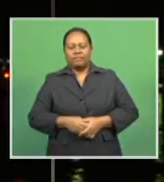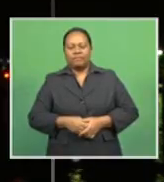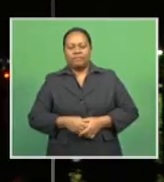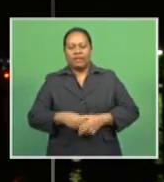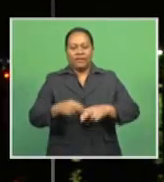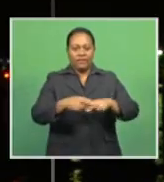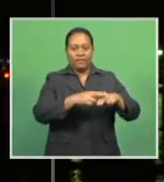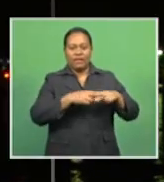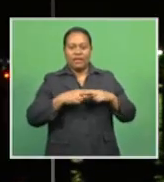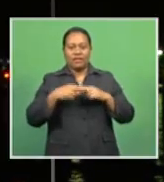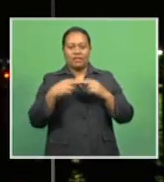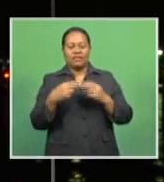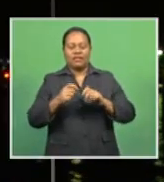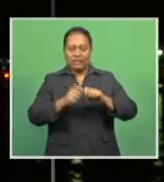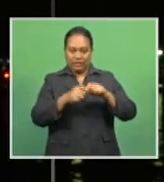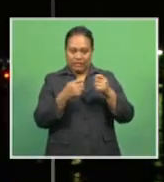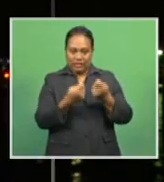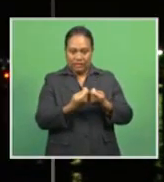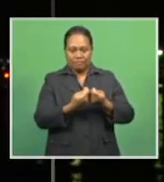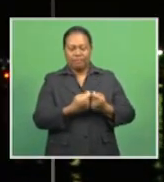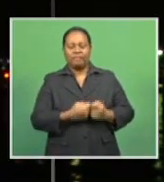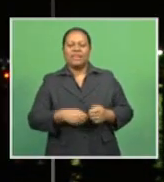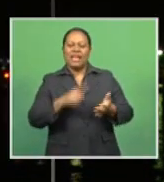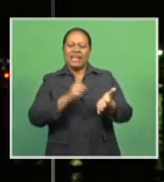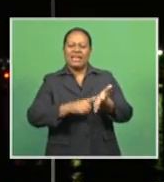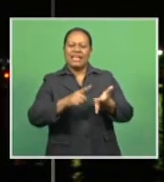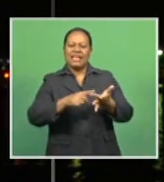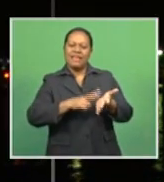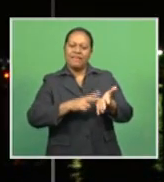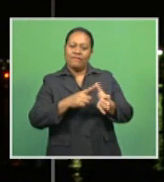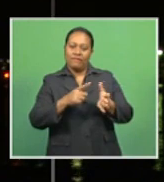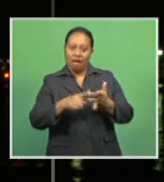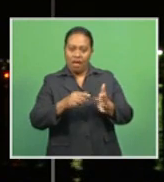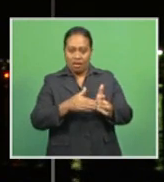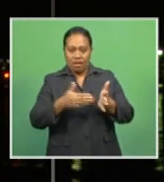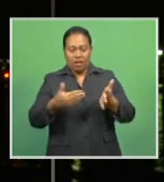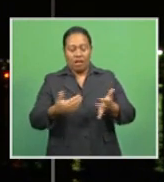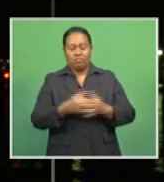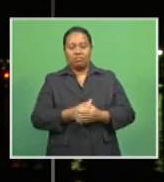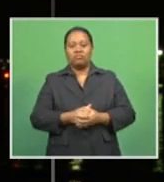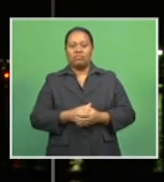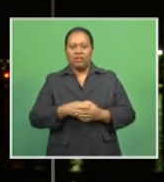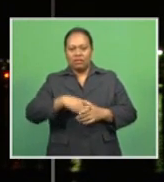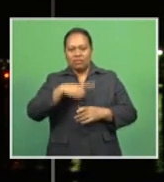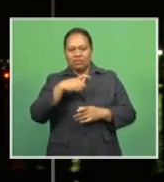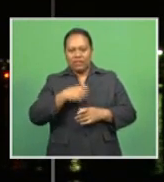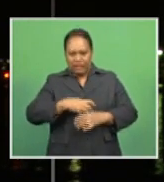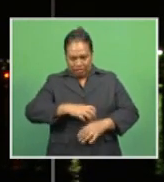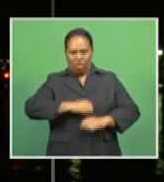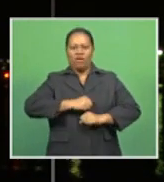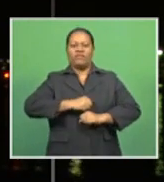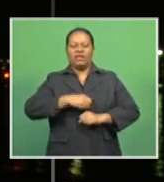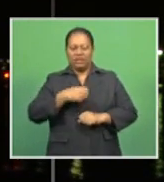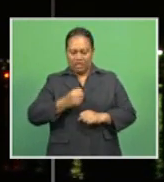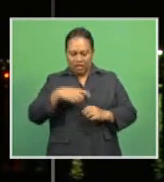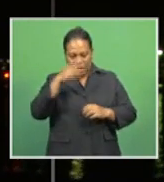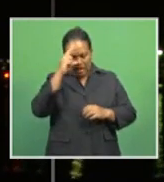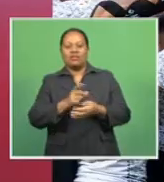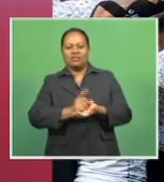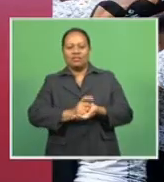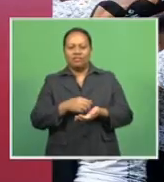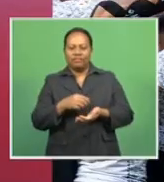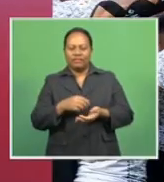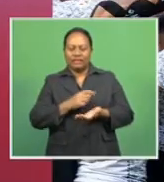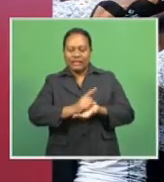Fiji Airways National Sevens playmaker Levi Iknikonda is still upbeat about being named into the 2020 Olympic